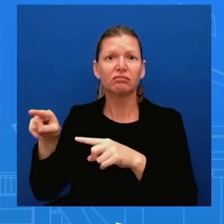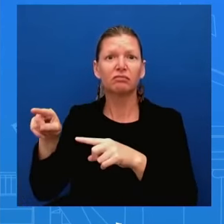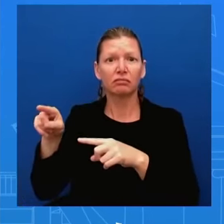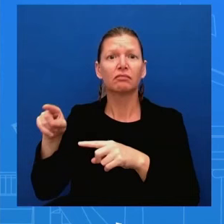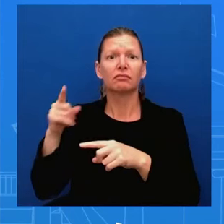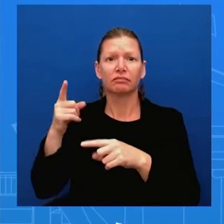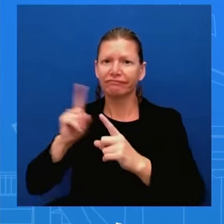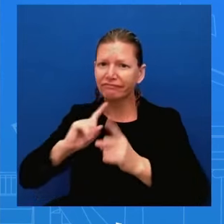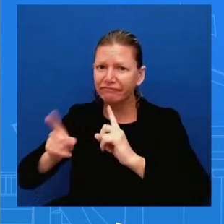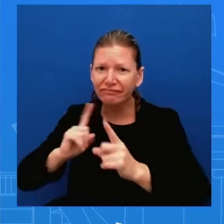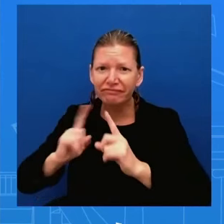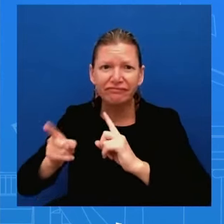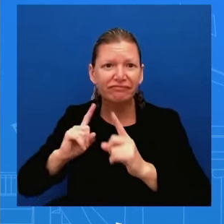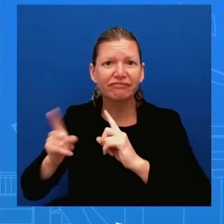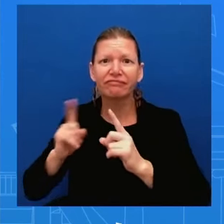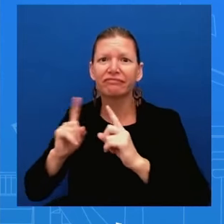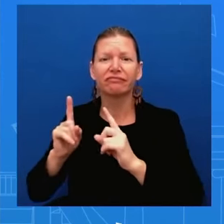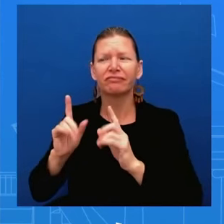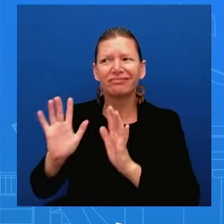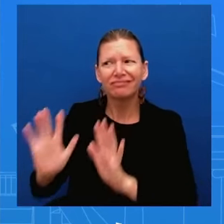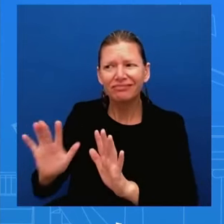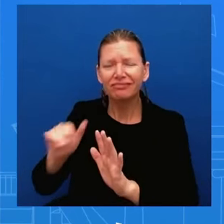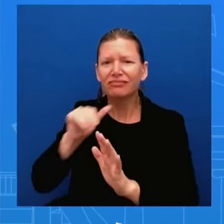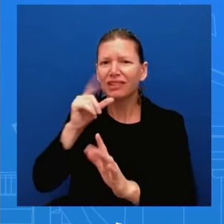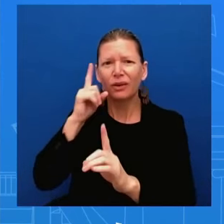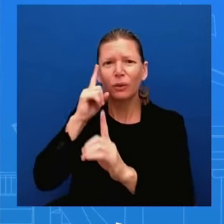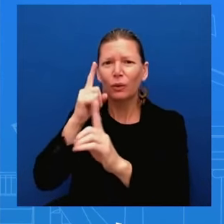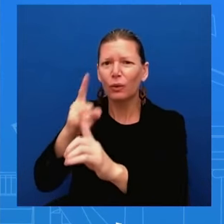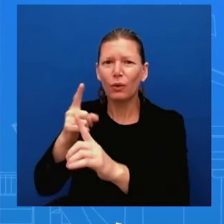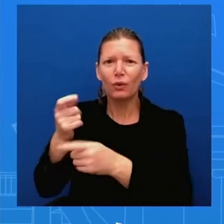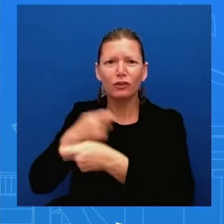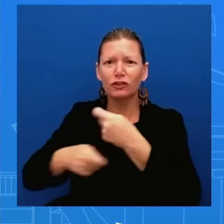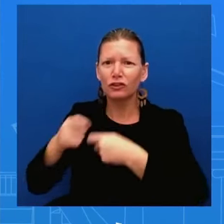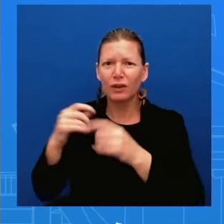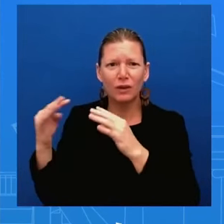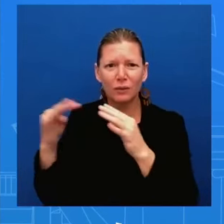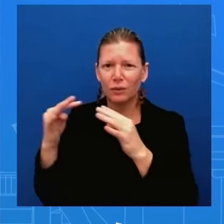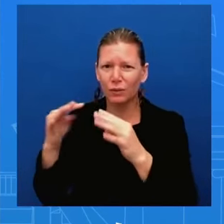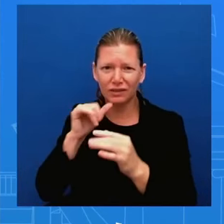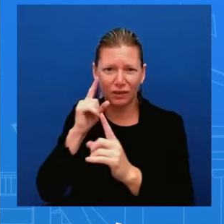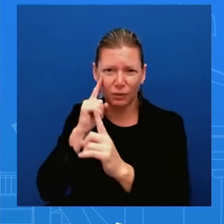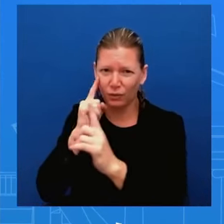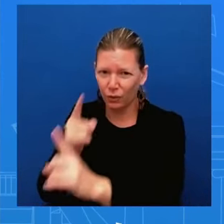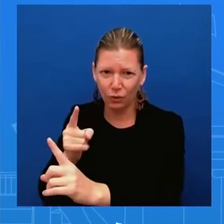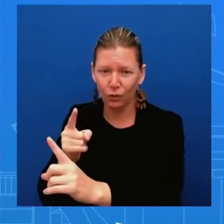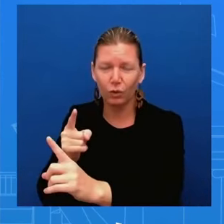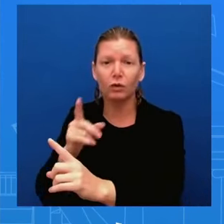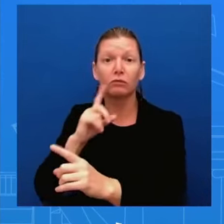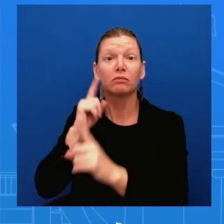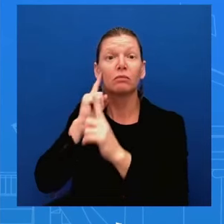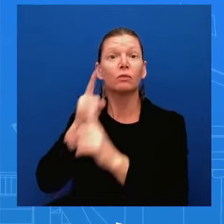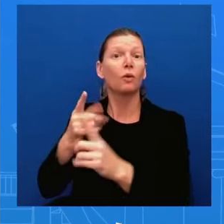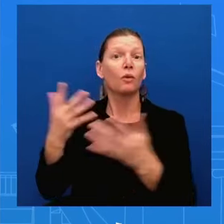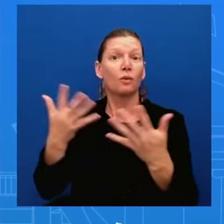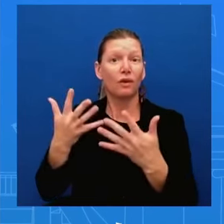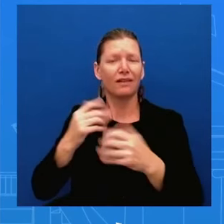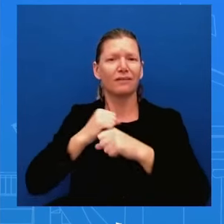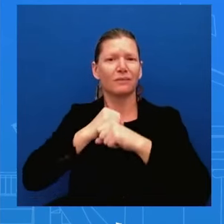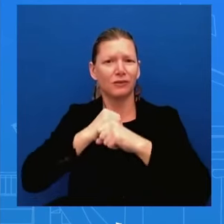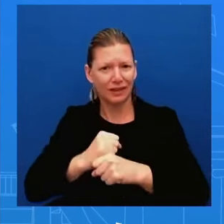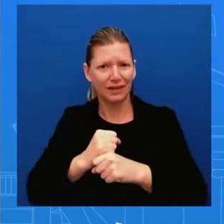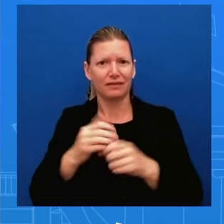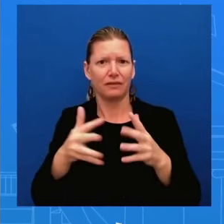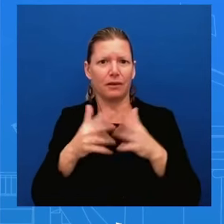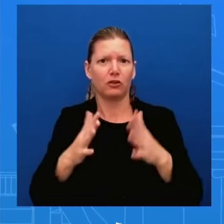we're this is not what this is about uh this is about protecting again american workers this is about protecting american businesses making it more fair